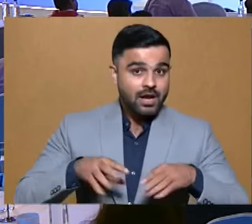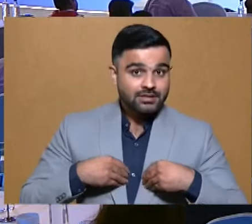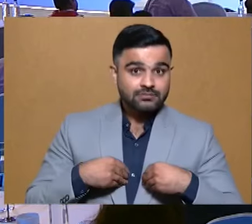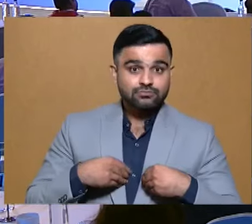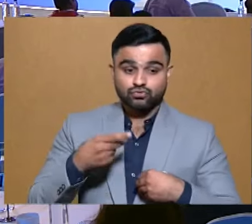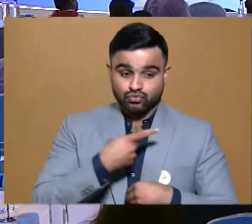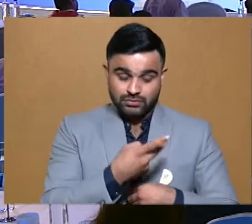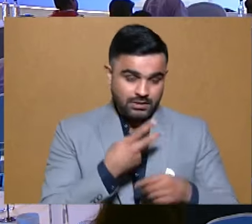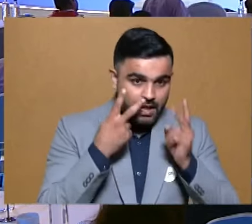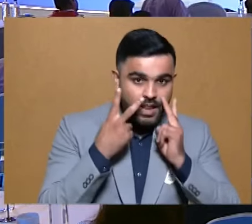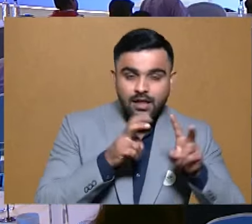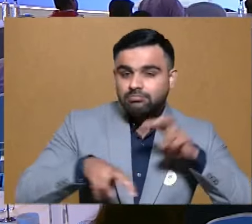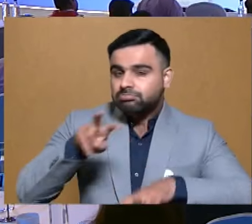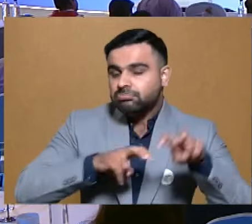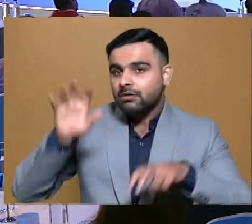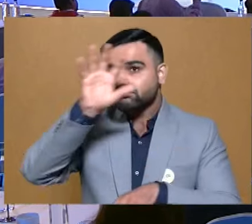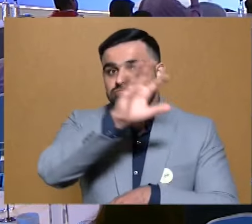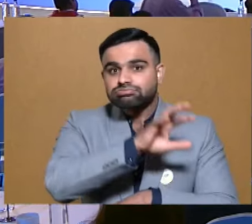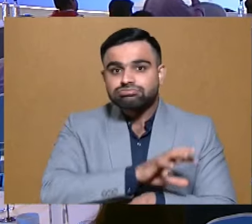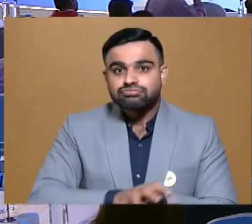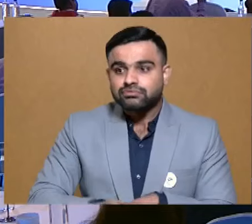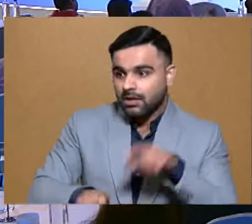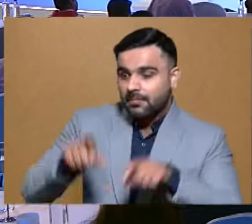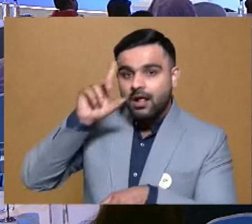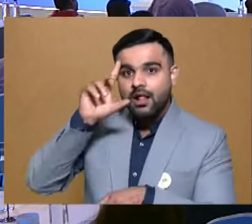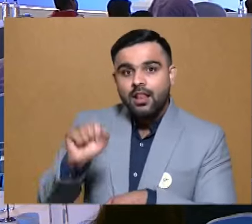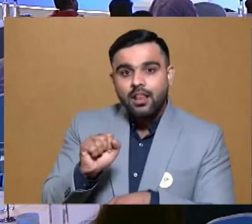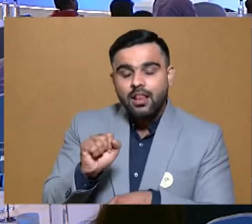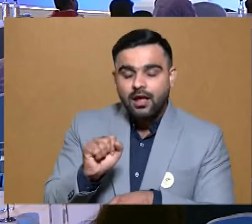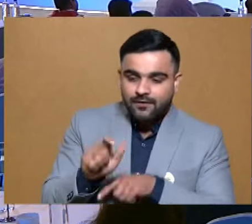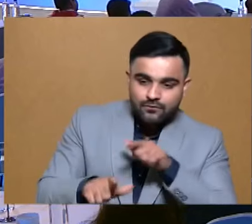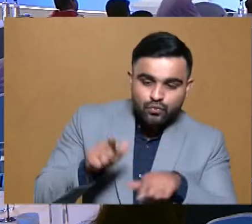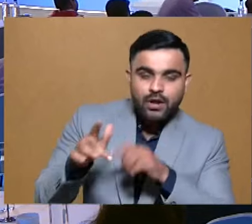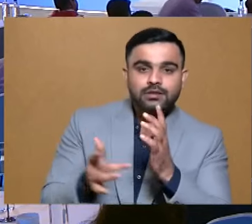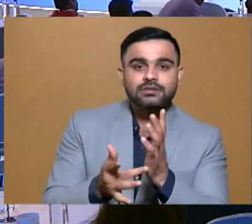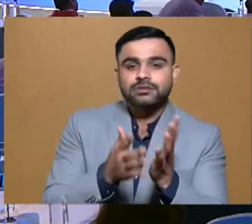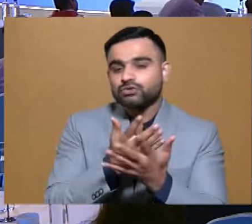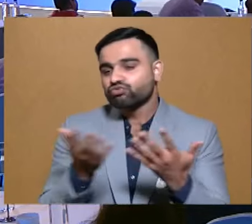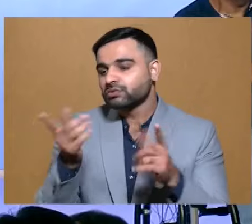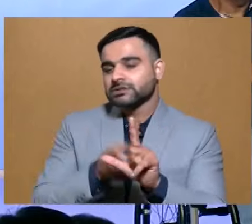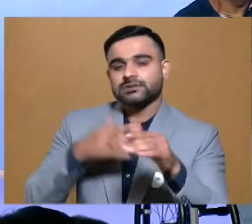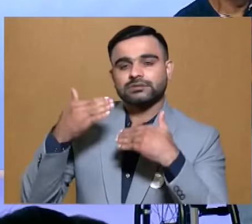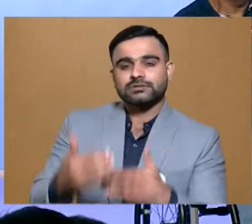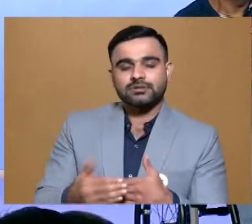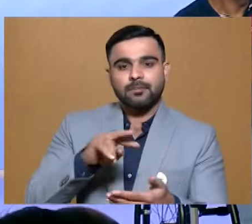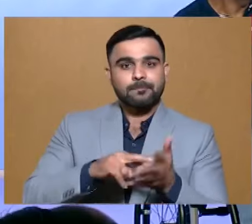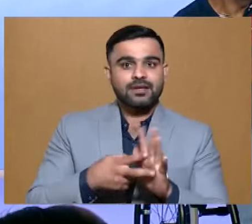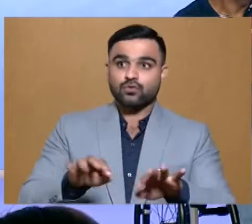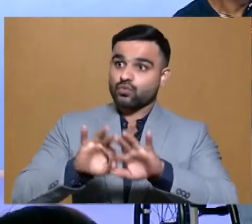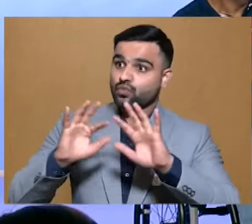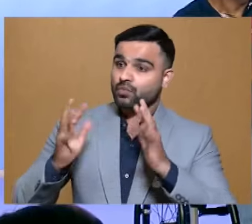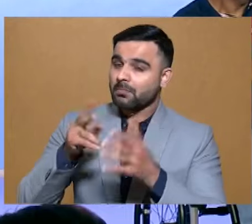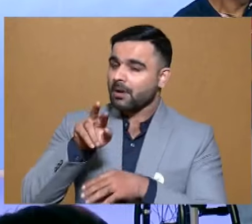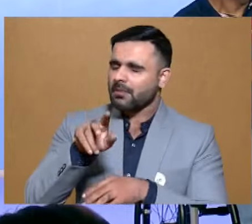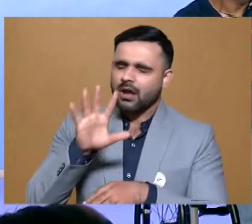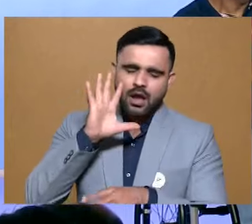Both Sikta and I have seen it, you know, traveling across the country. People remember small features because this has gone on throughout the year. And it means the world to